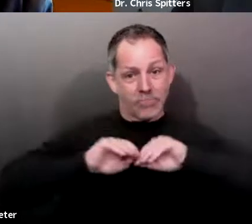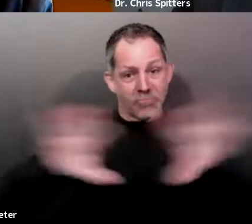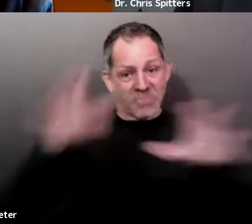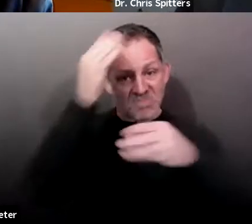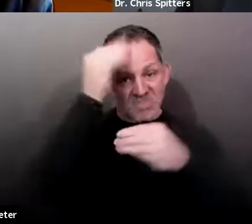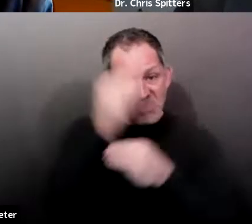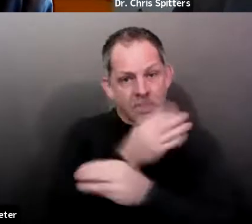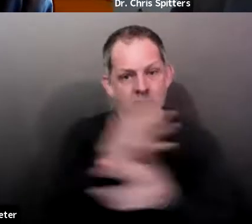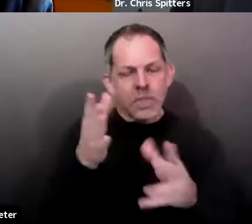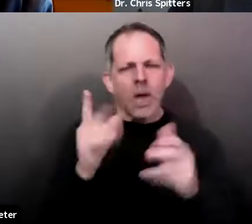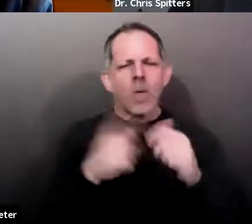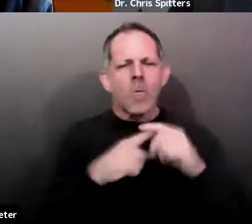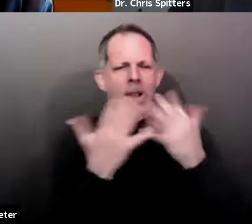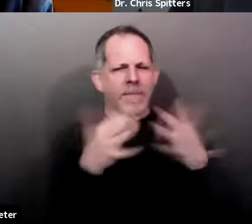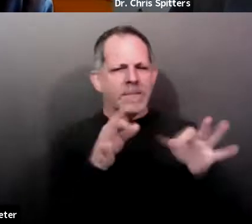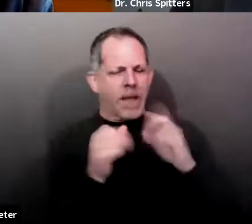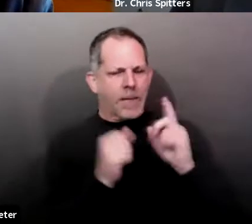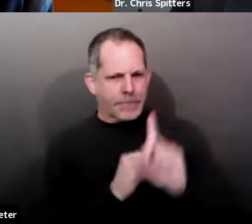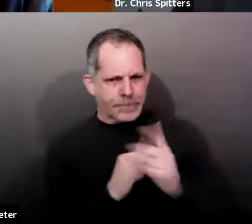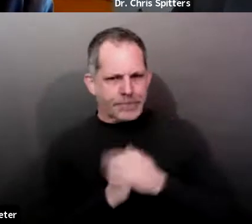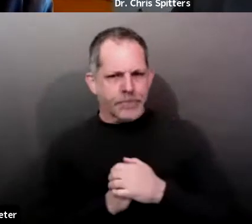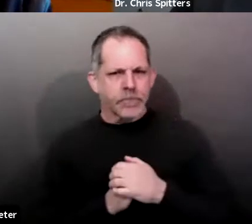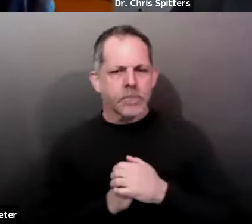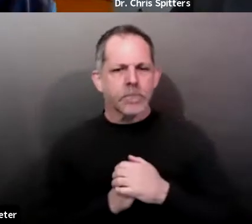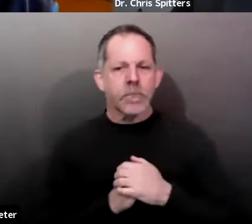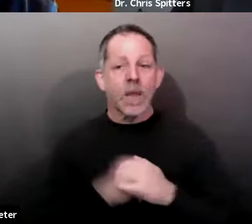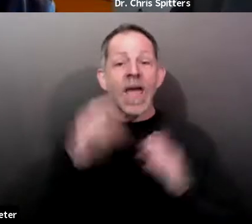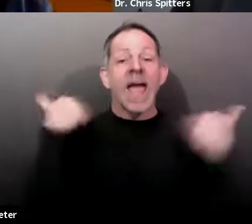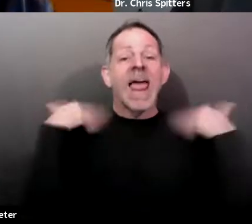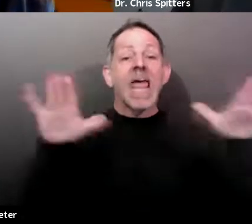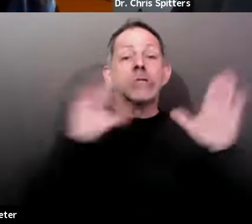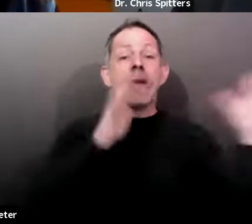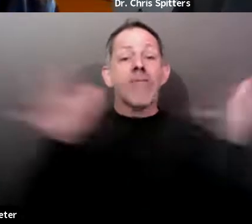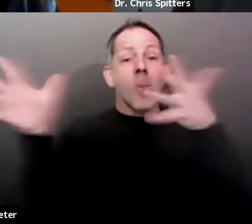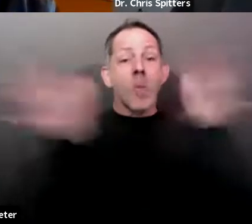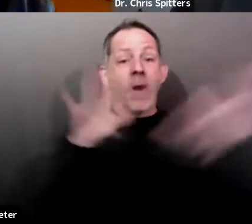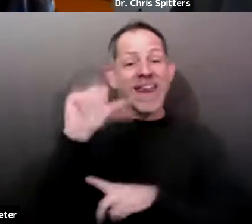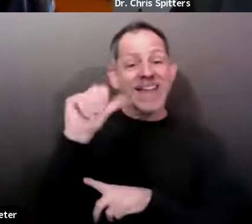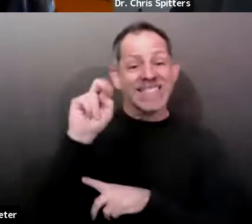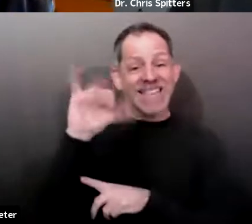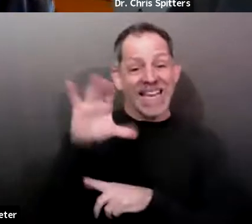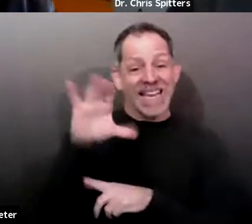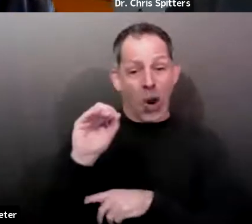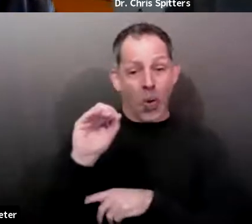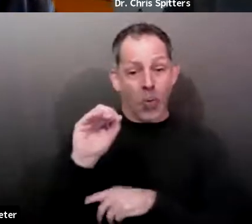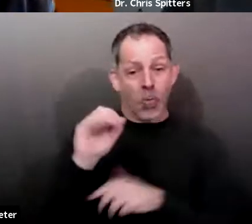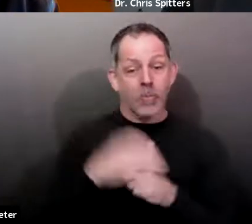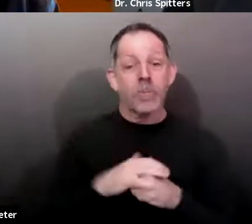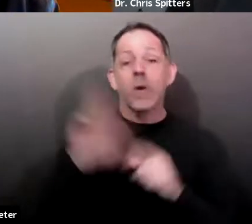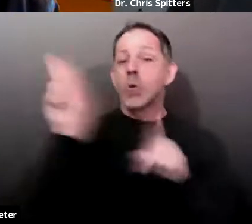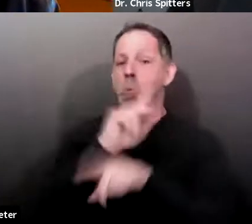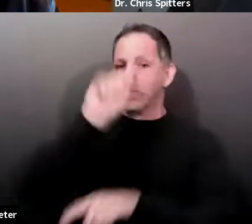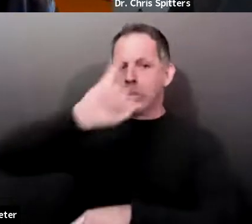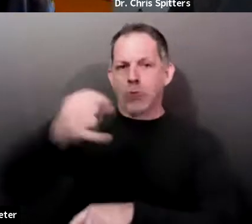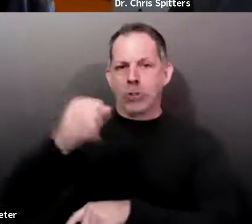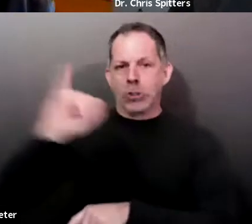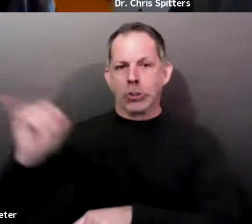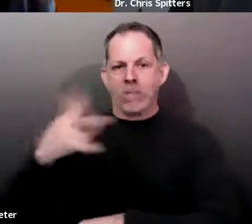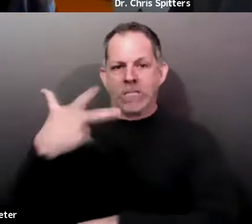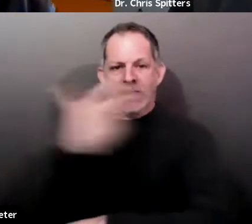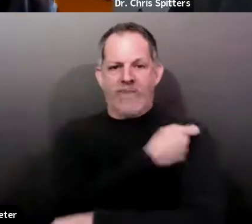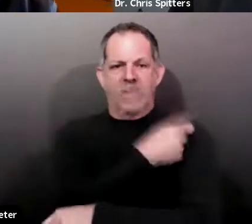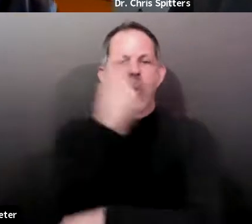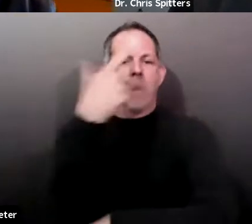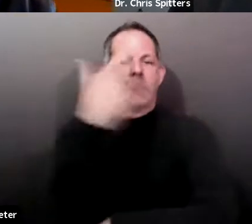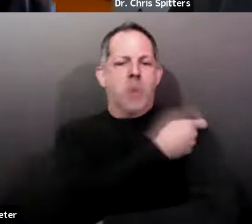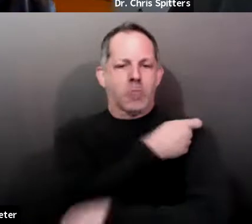Angel of the Winds Arena is administering the Johnson & Johnson single-dose vaccine, using up our remaining supply during today